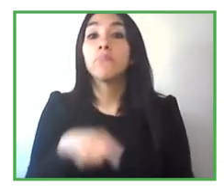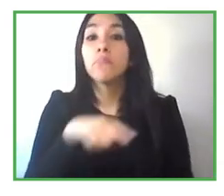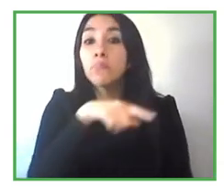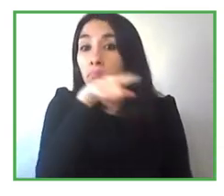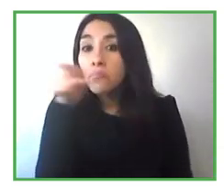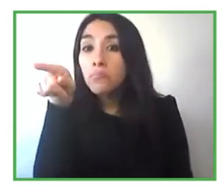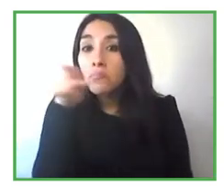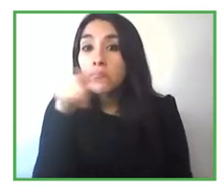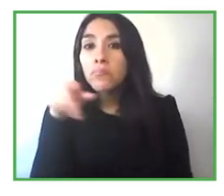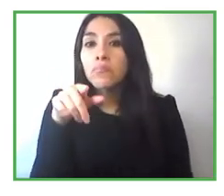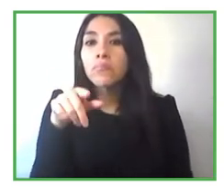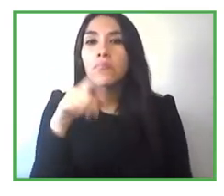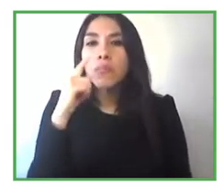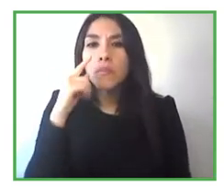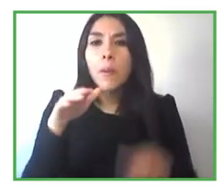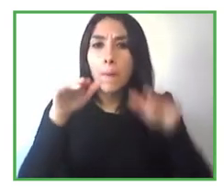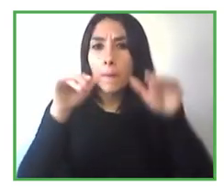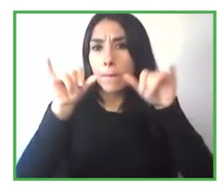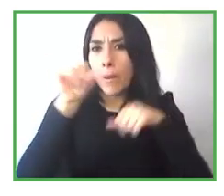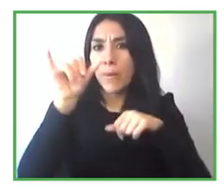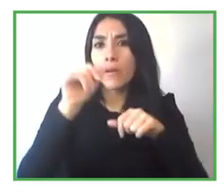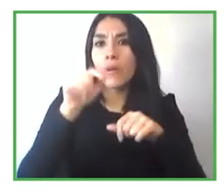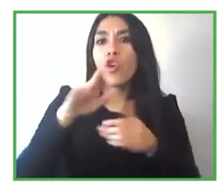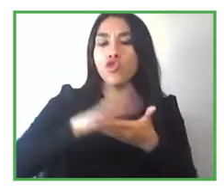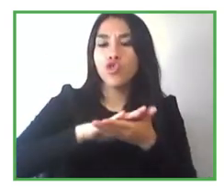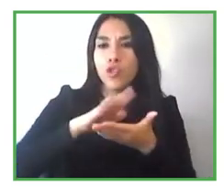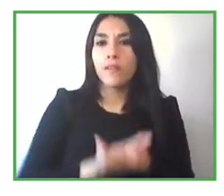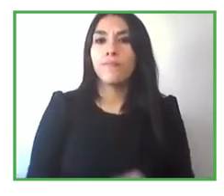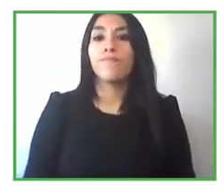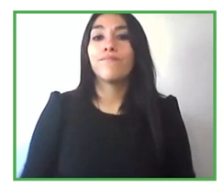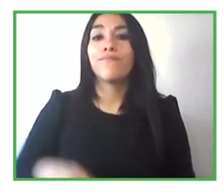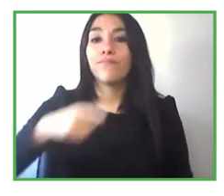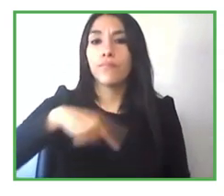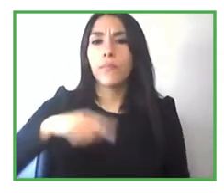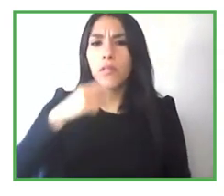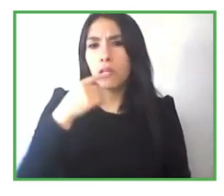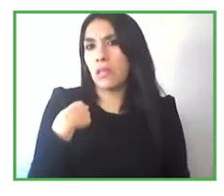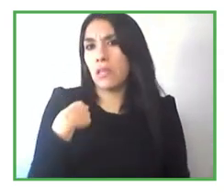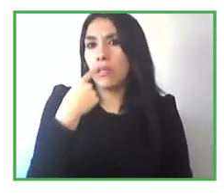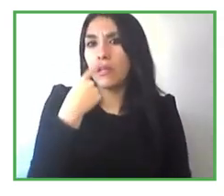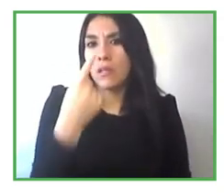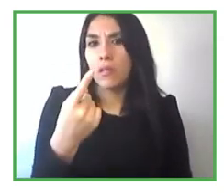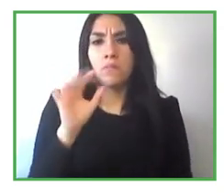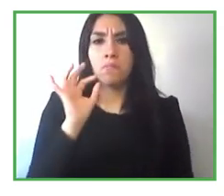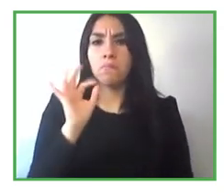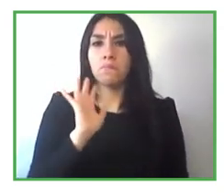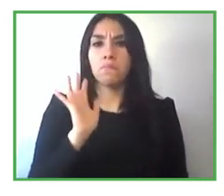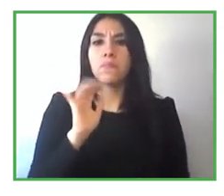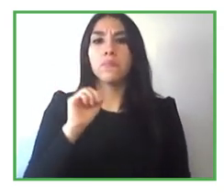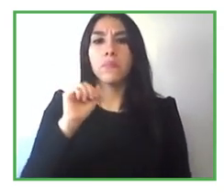we can possibly be for our graduates and giving them the best opportunities that we can